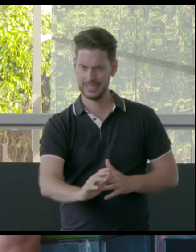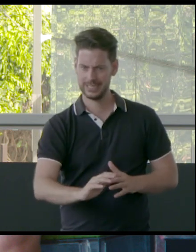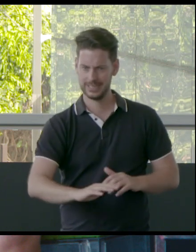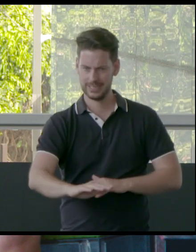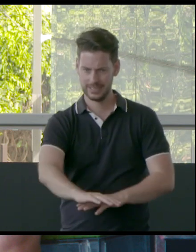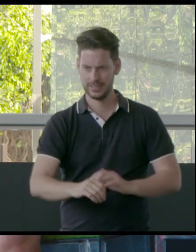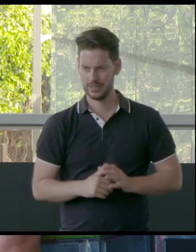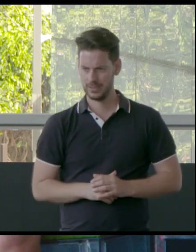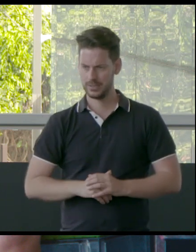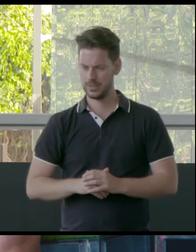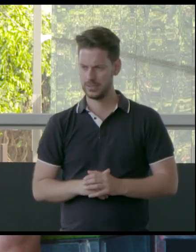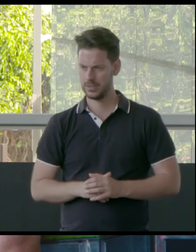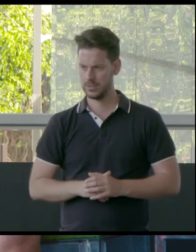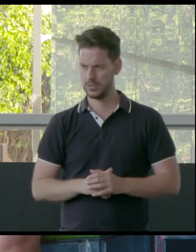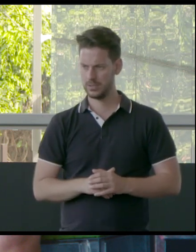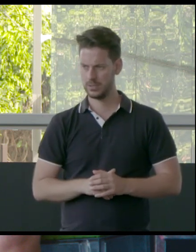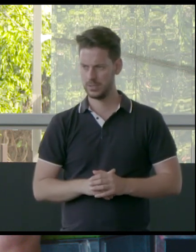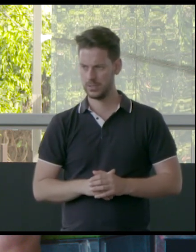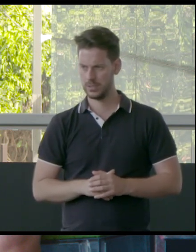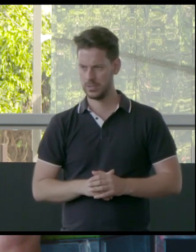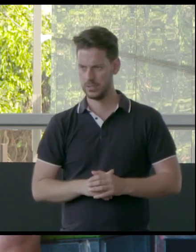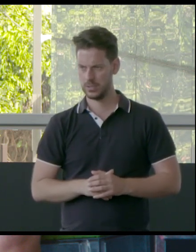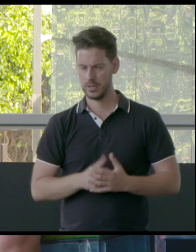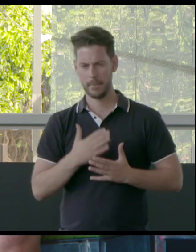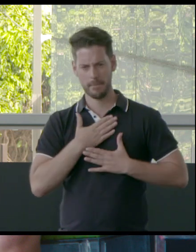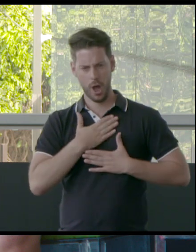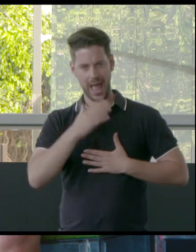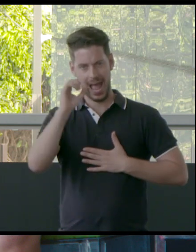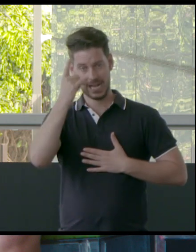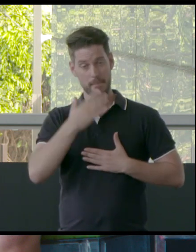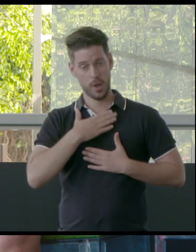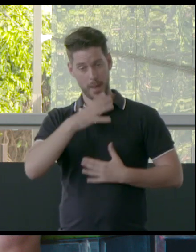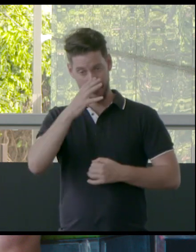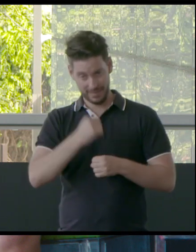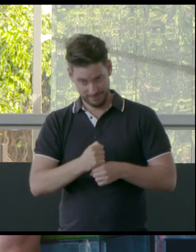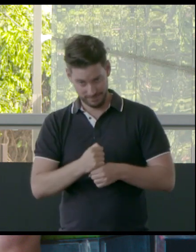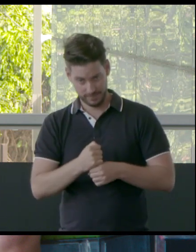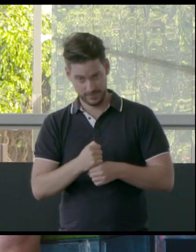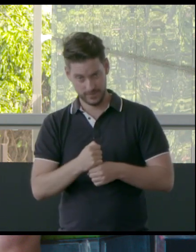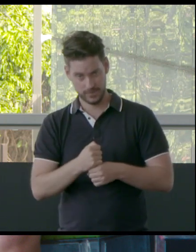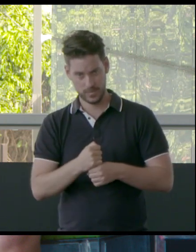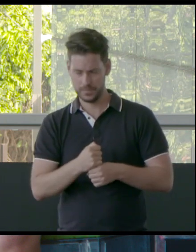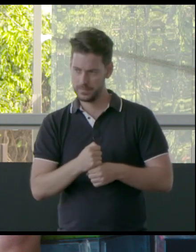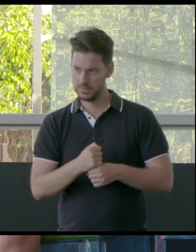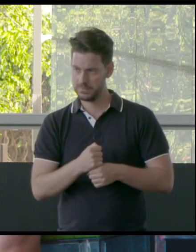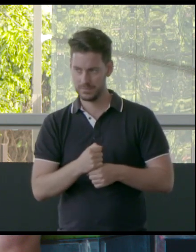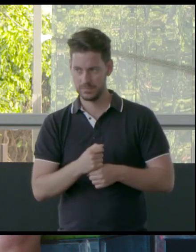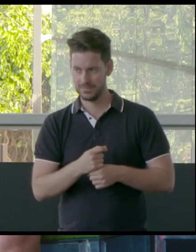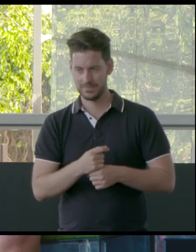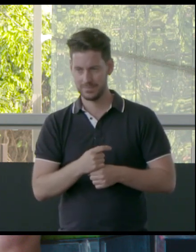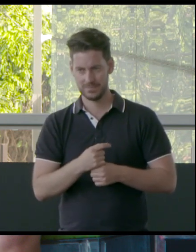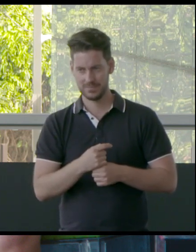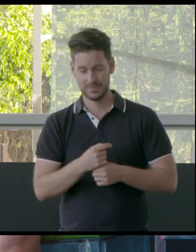And there is, in my understanding and my belief, a little engagement.